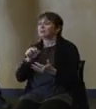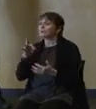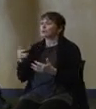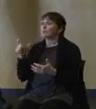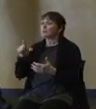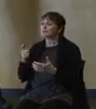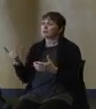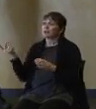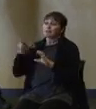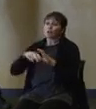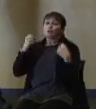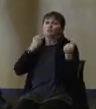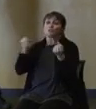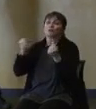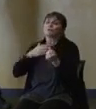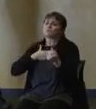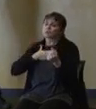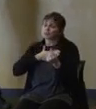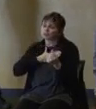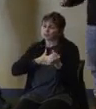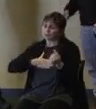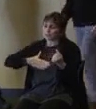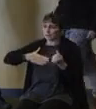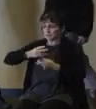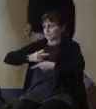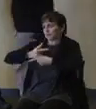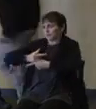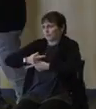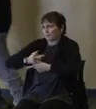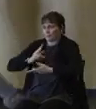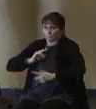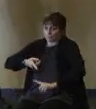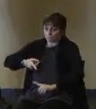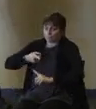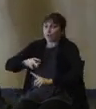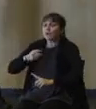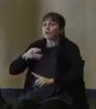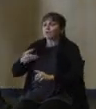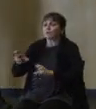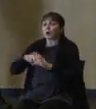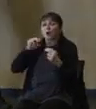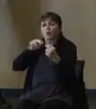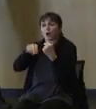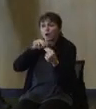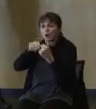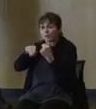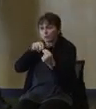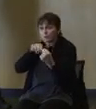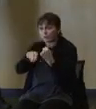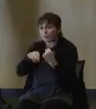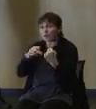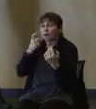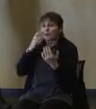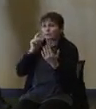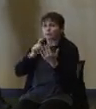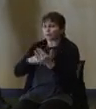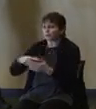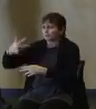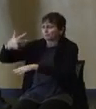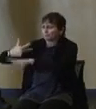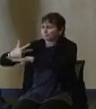exercise extreme caution. What does that mean? It means if you're on the highways, if you see a state trooper